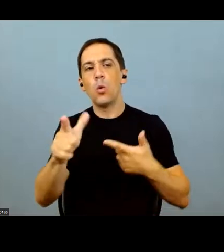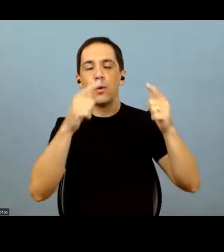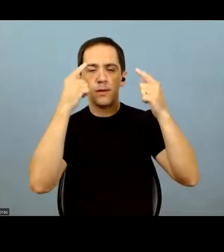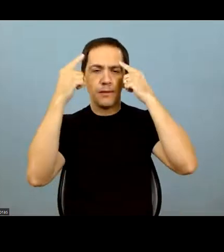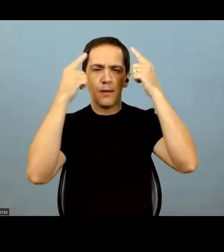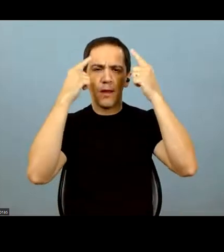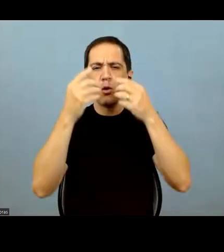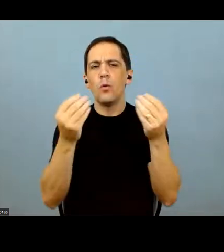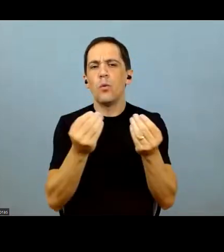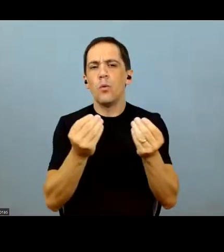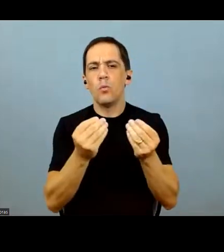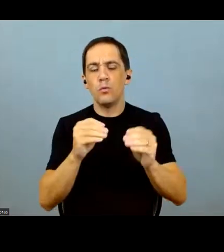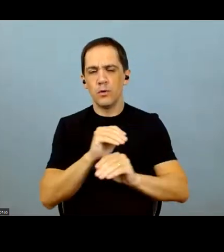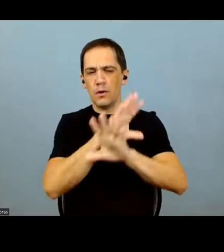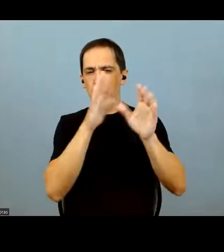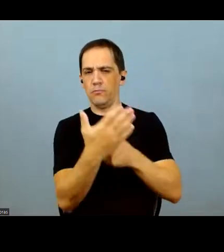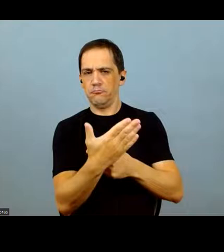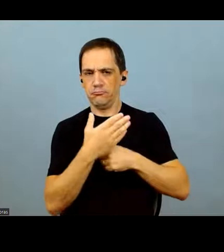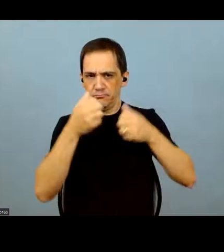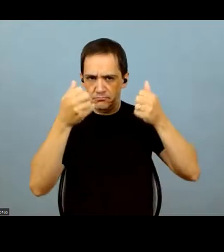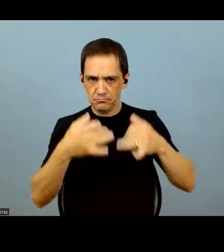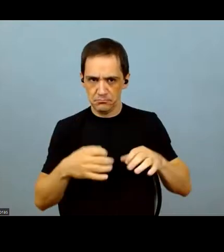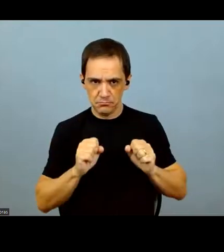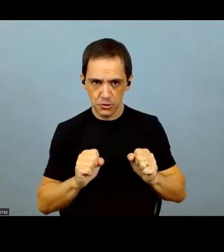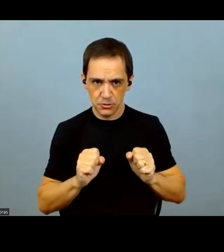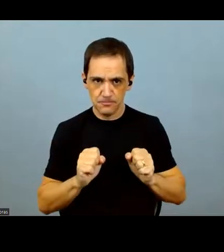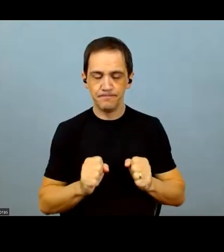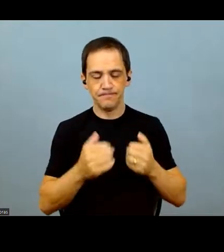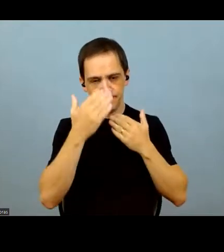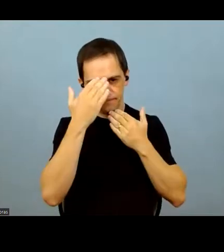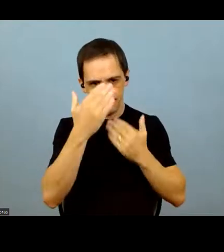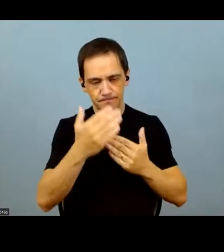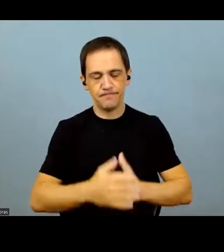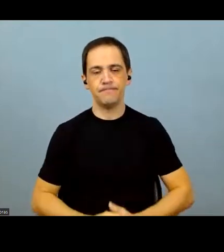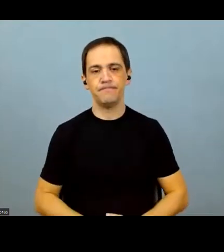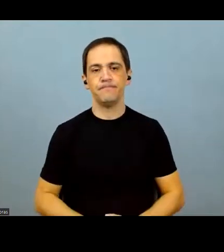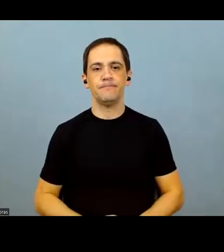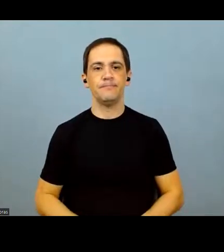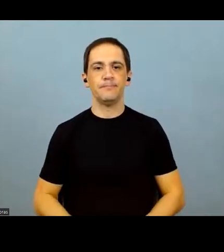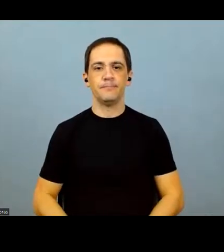avenues for growth? It would be great to get a little more color on this. Thank you.